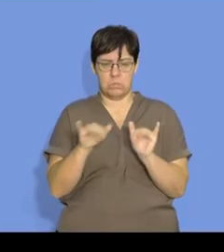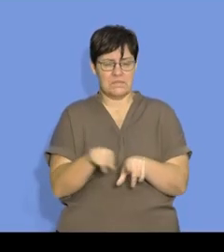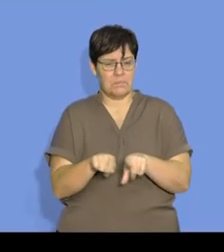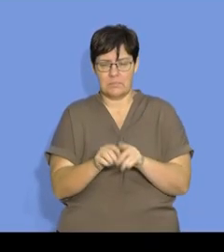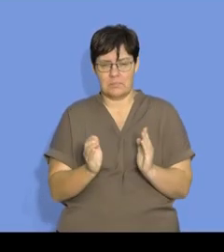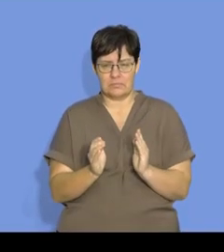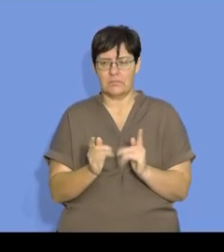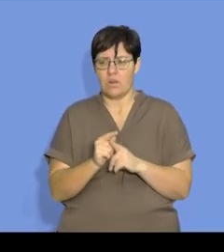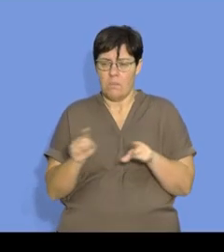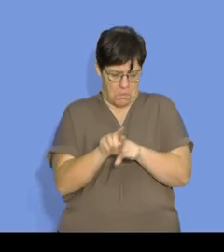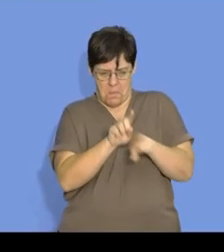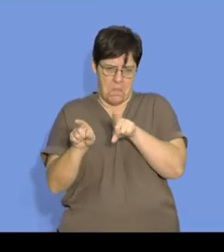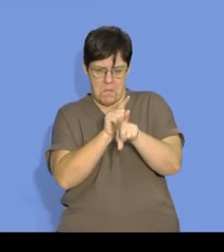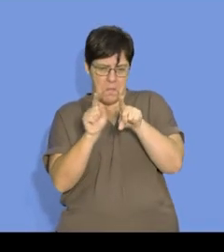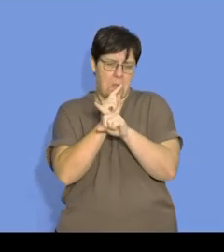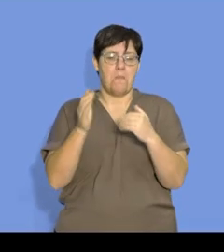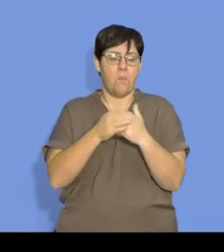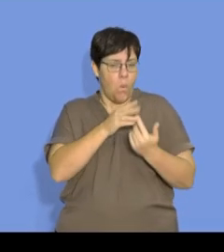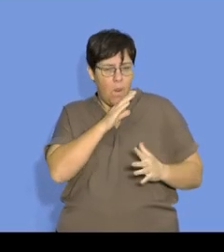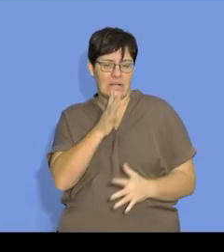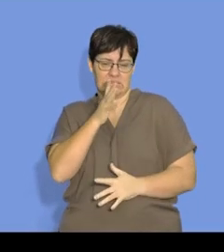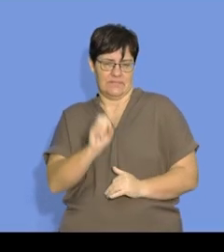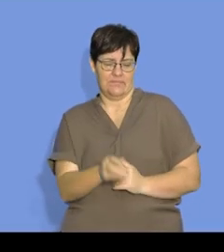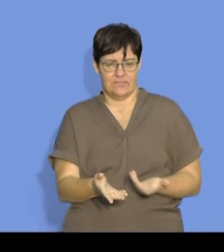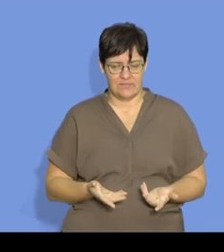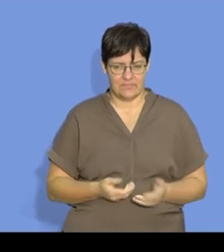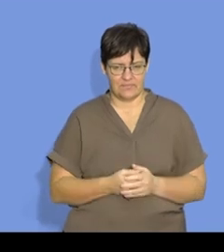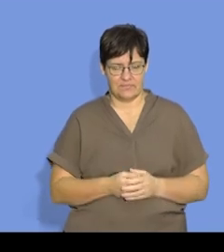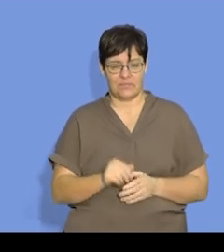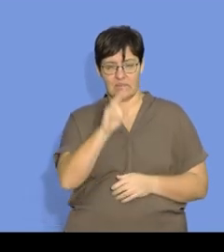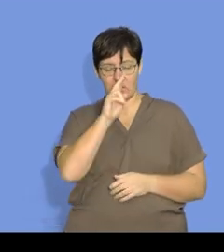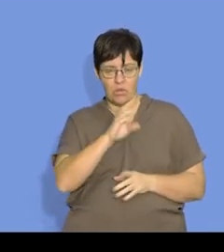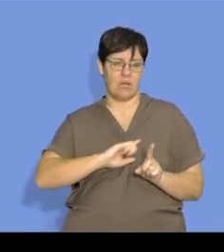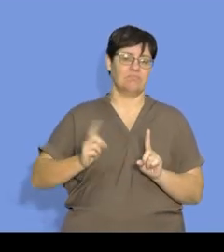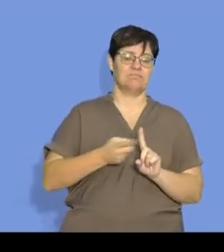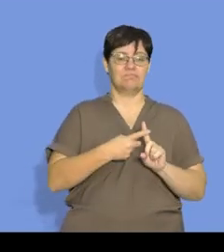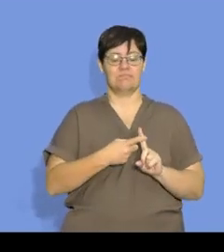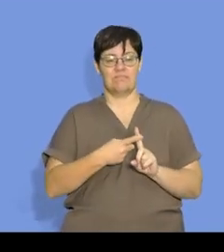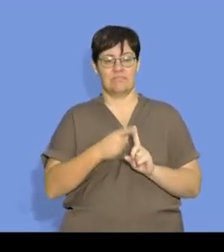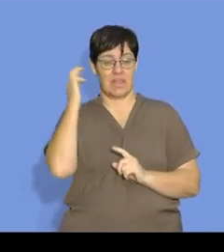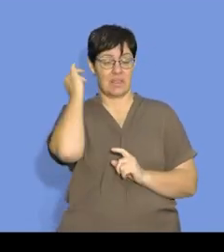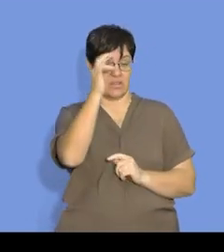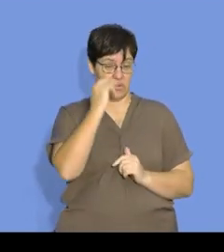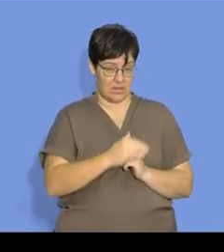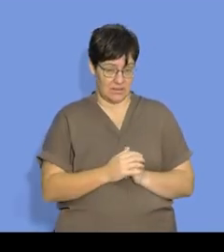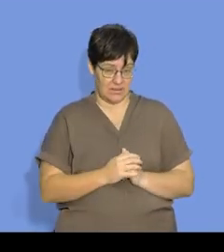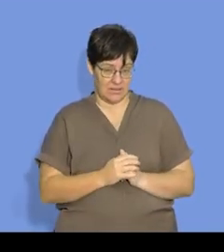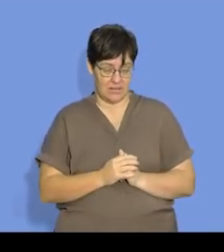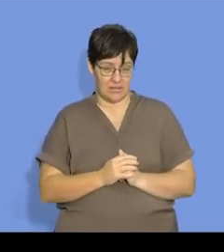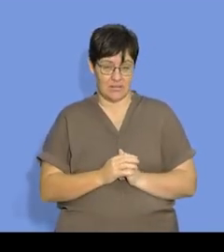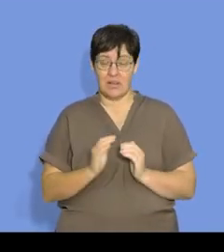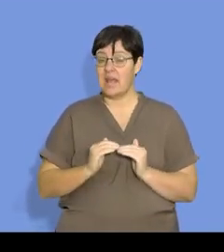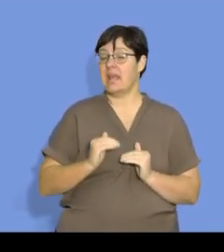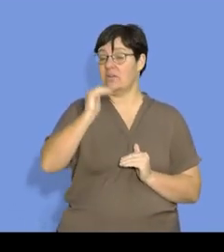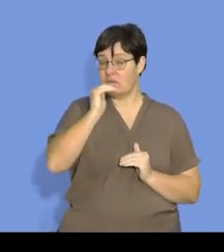particles will now collide more often. So, when we look at the collision theory, we will now know